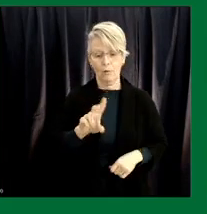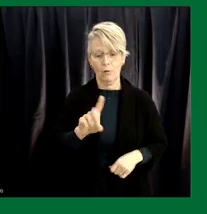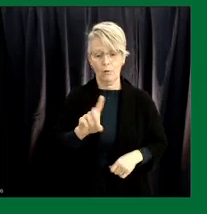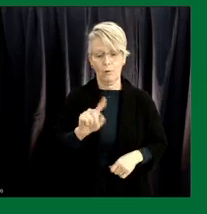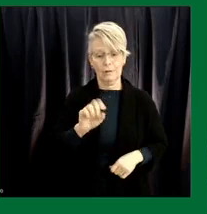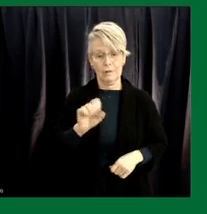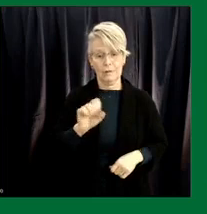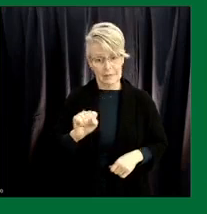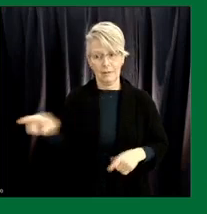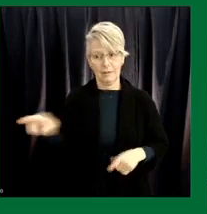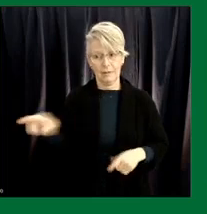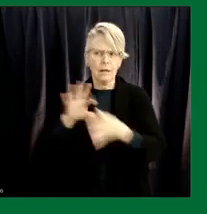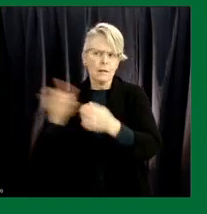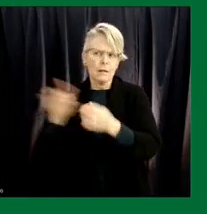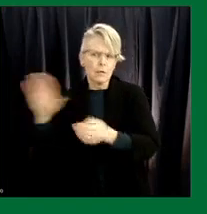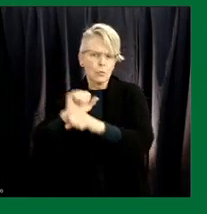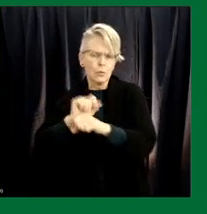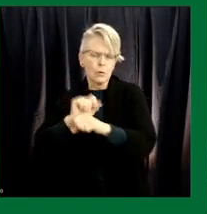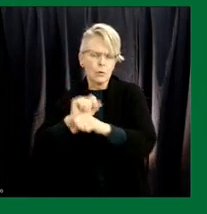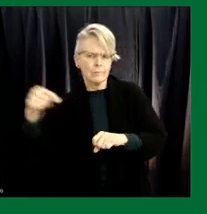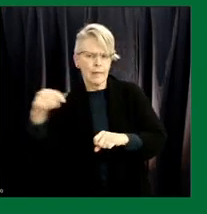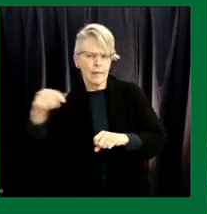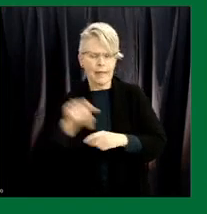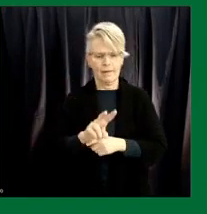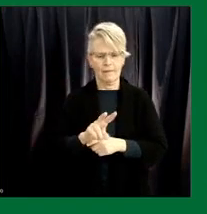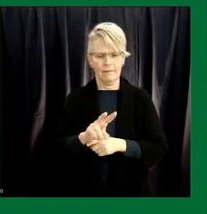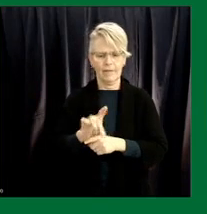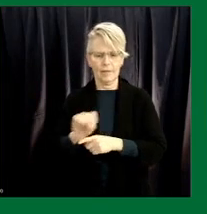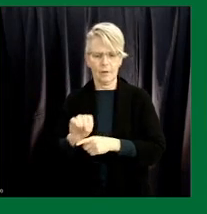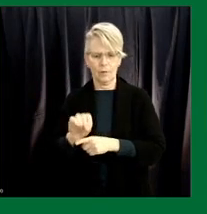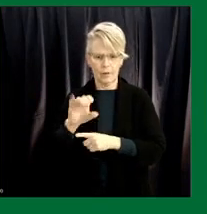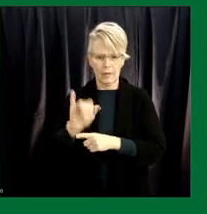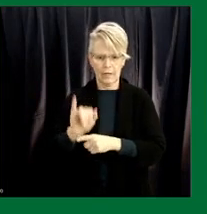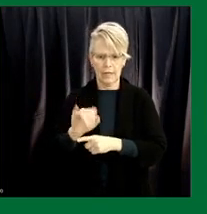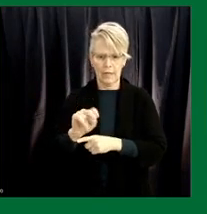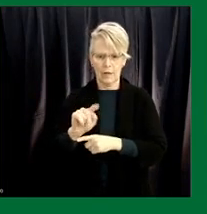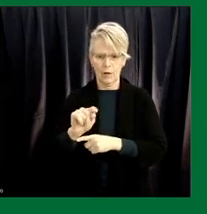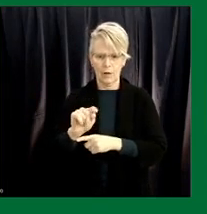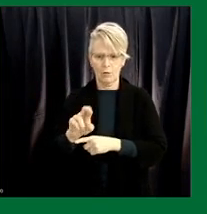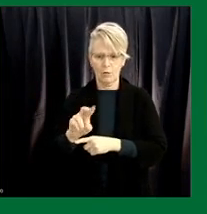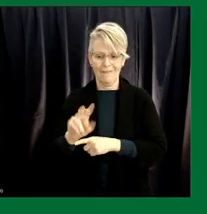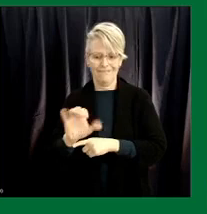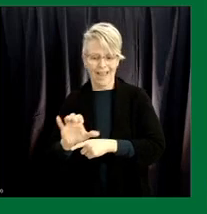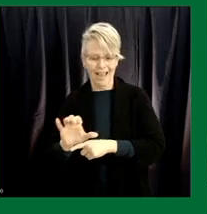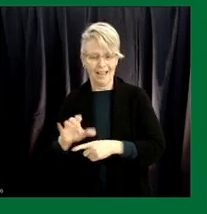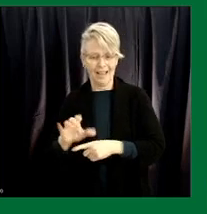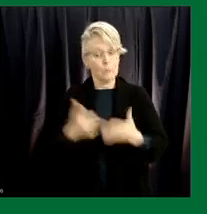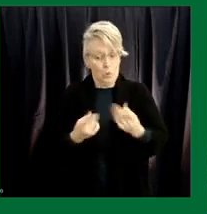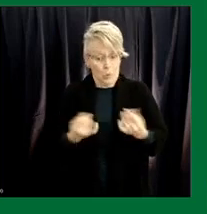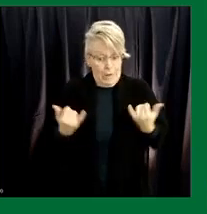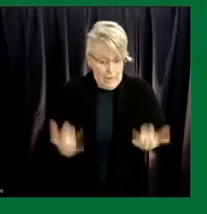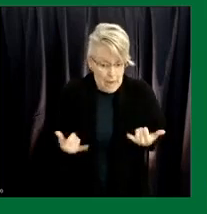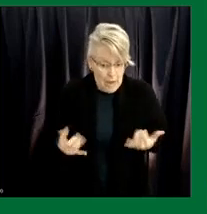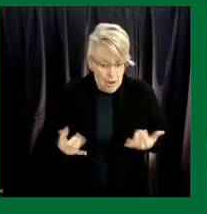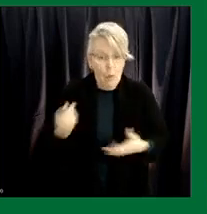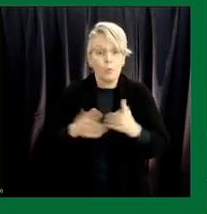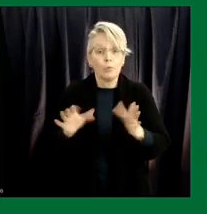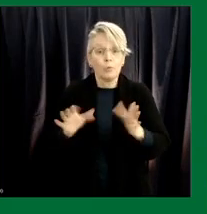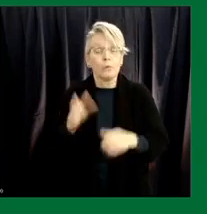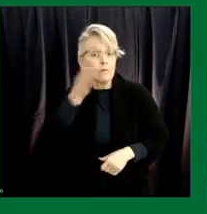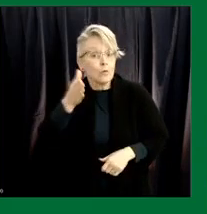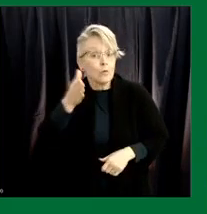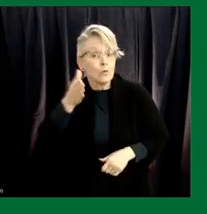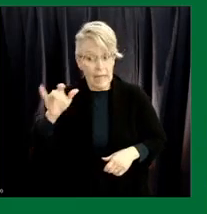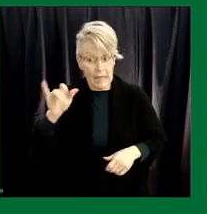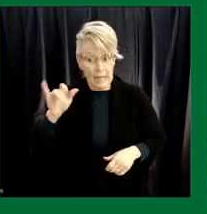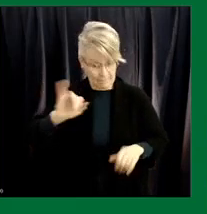done at Veto Intervac today and the work that they will be doing in the future should this proposal move forward and